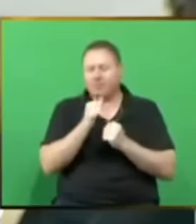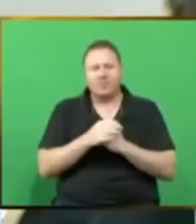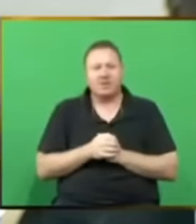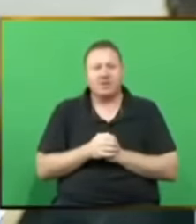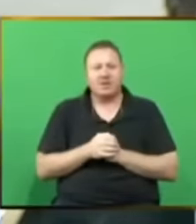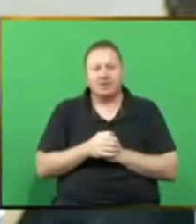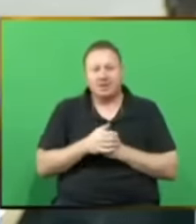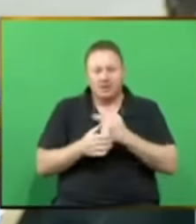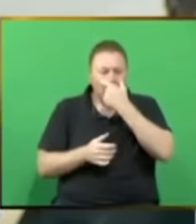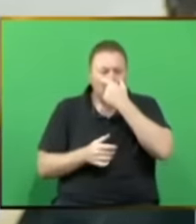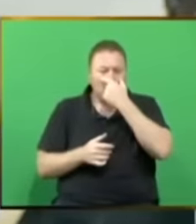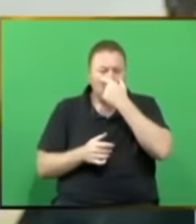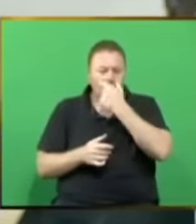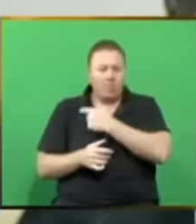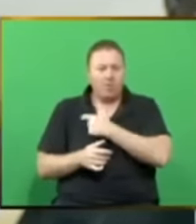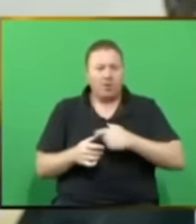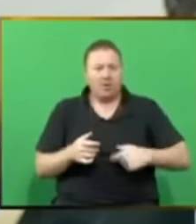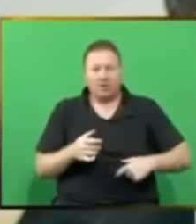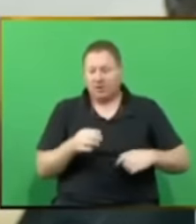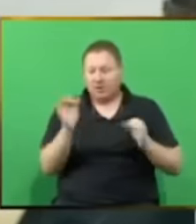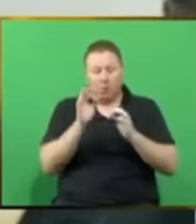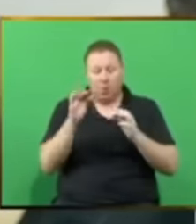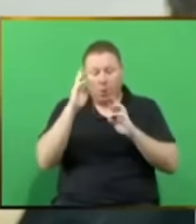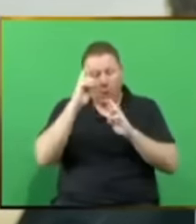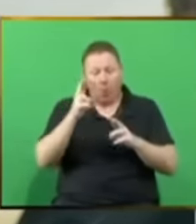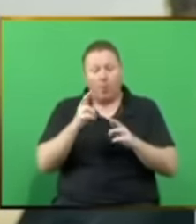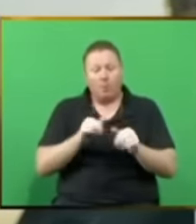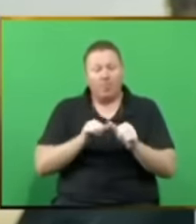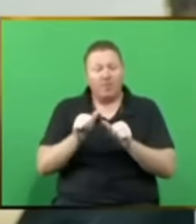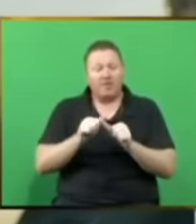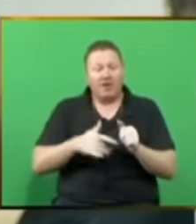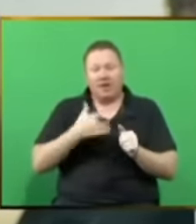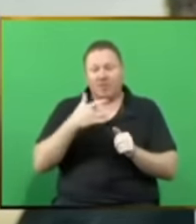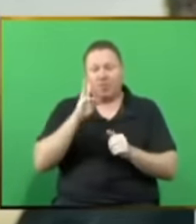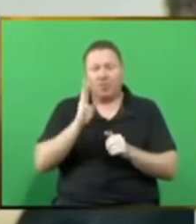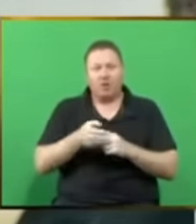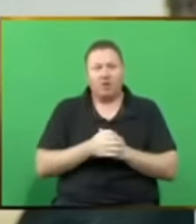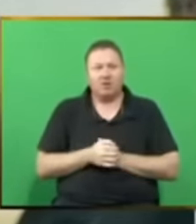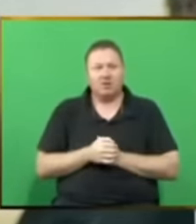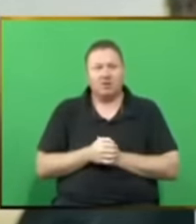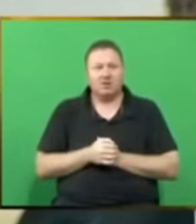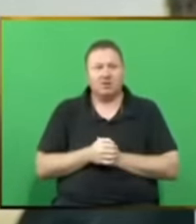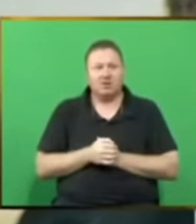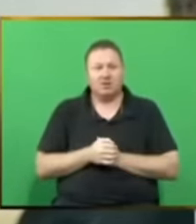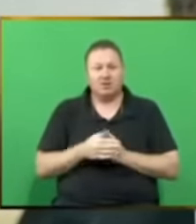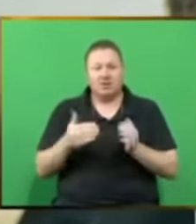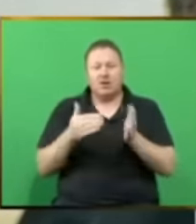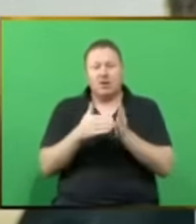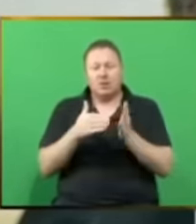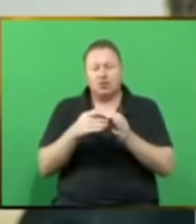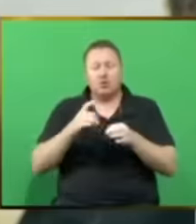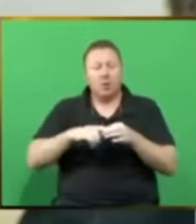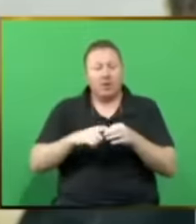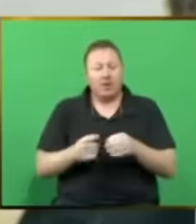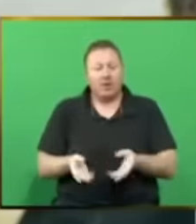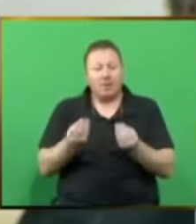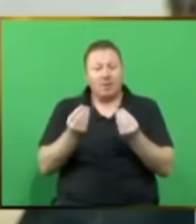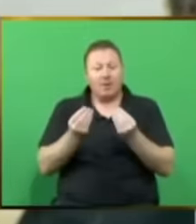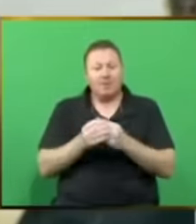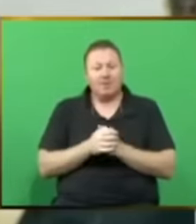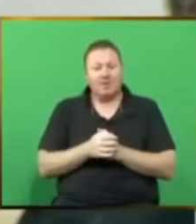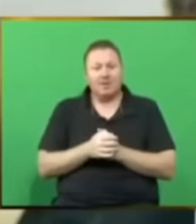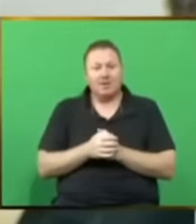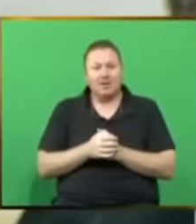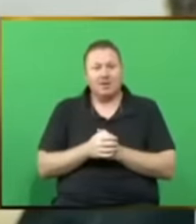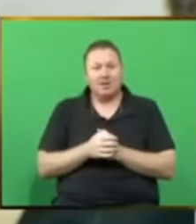Ramaphosa presidency, there's no hope that he ever will. Despite his matric qualification, he's unlikely